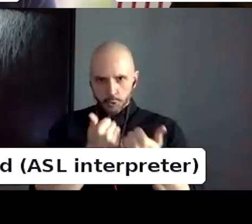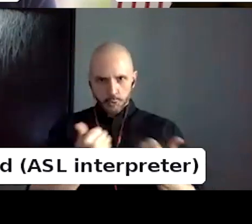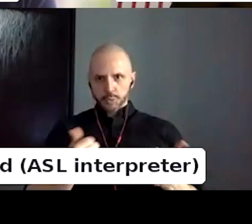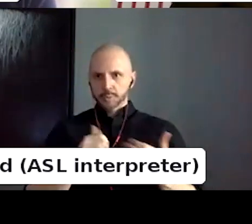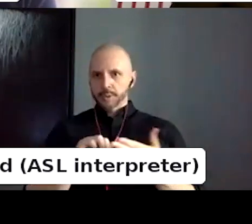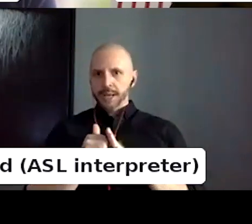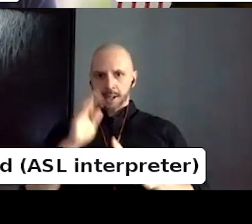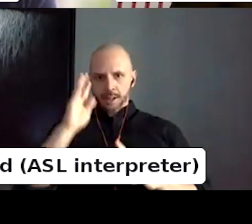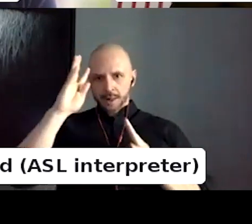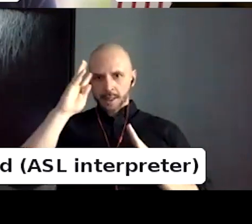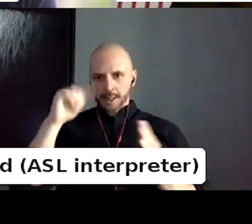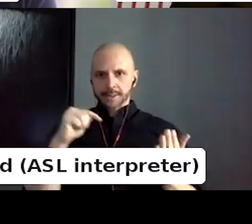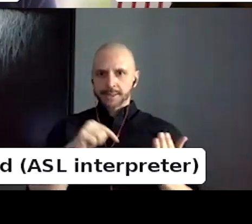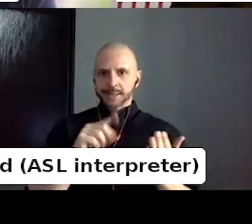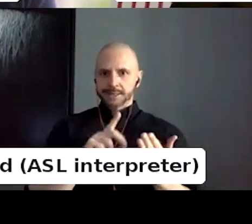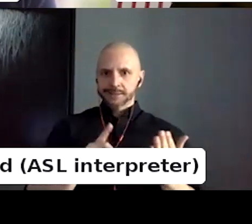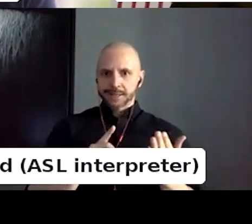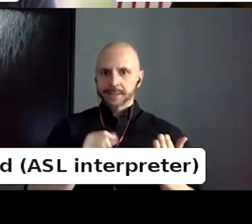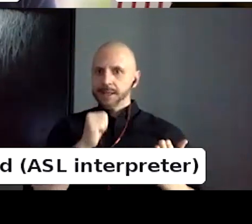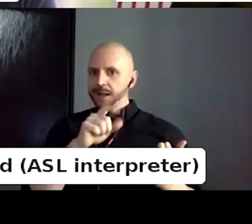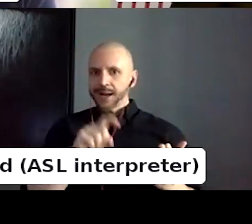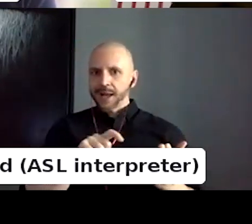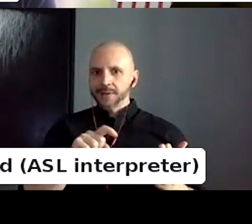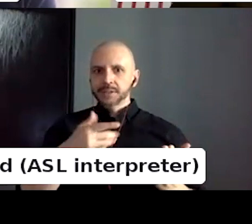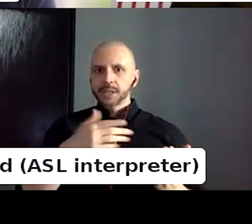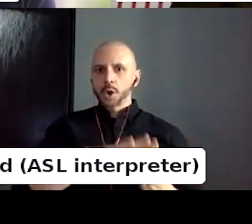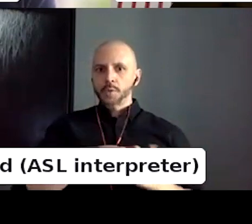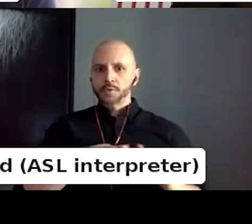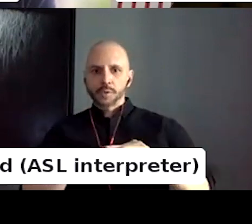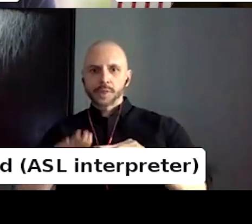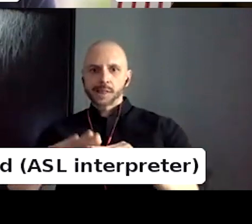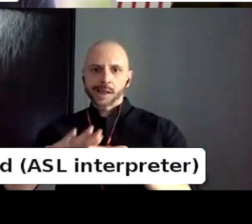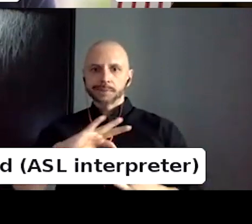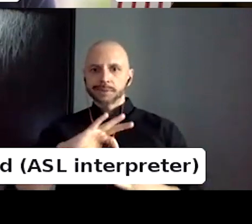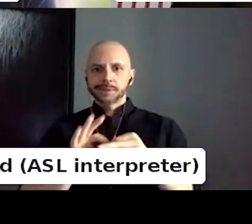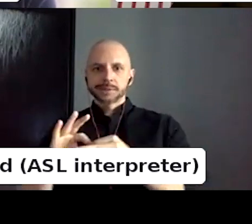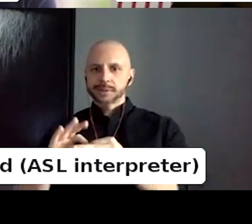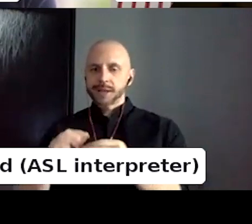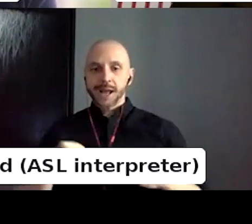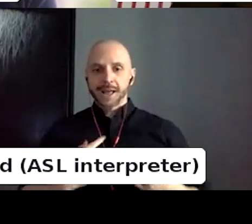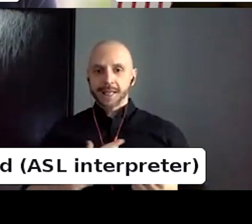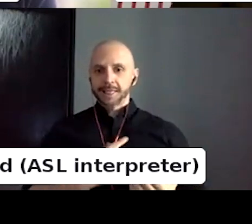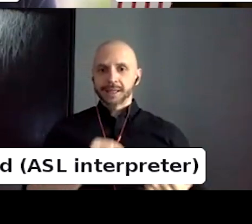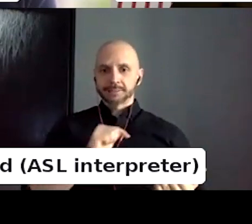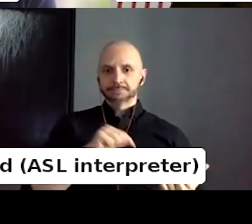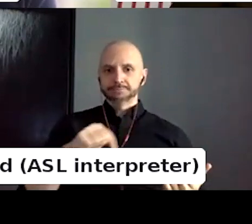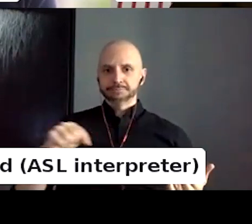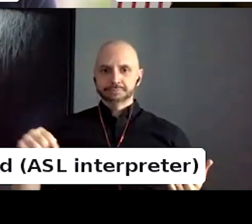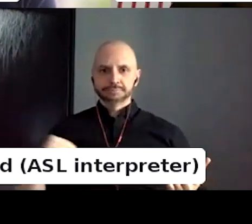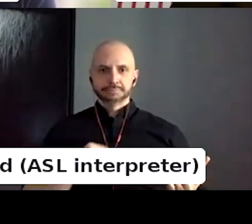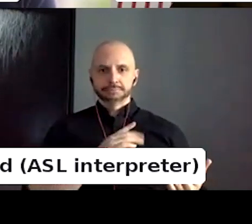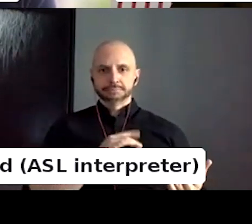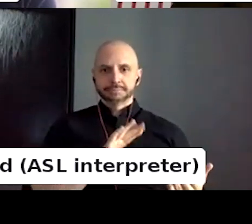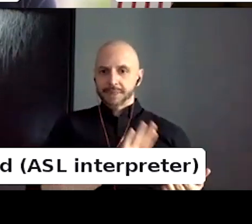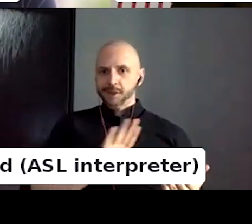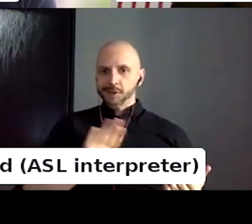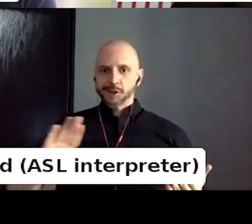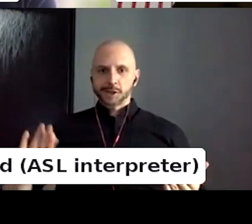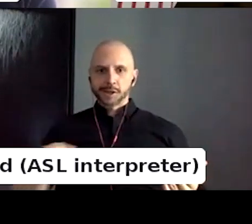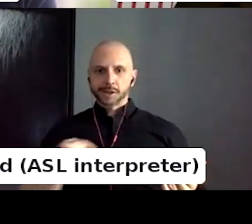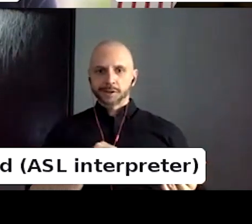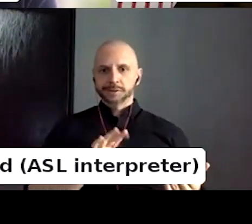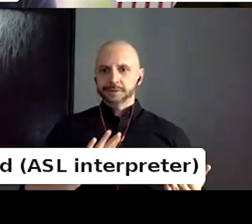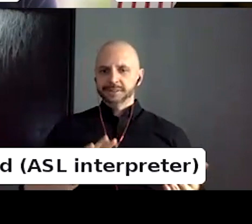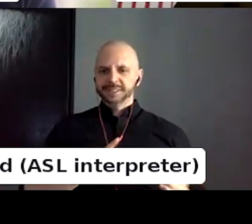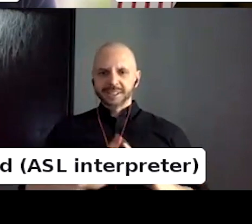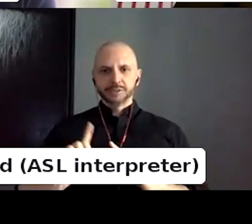And I'm, I'm very happy that we did because they are so different. And I feel like everybody's own voice is, uh, is represented